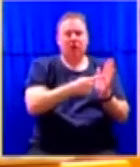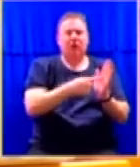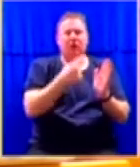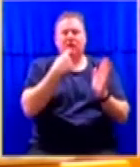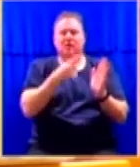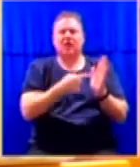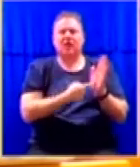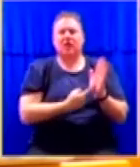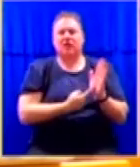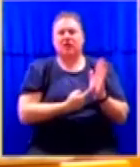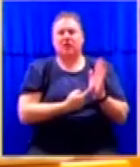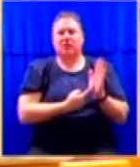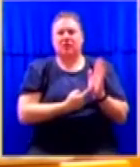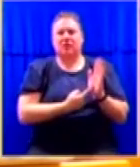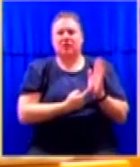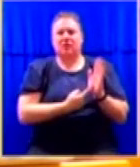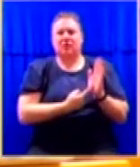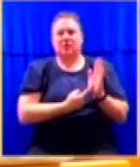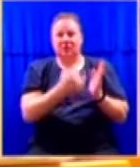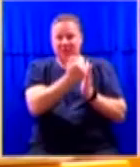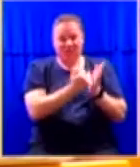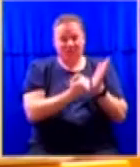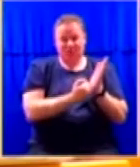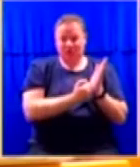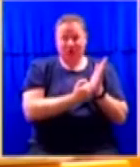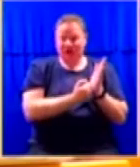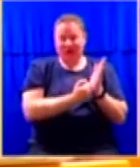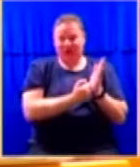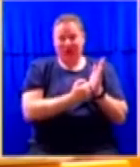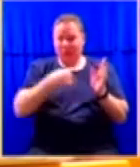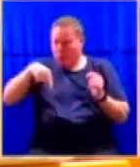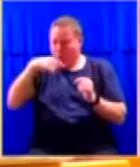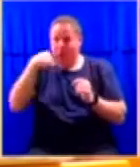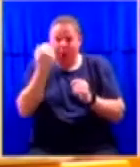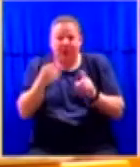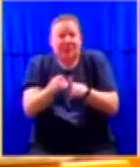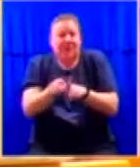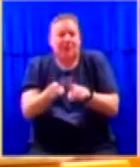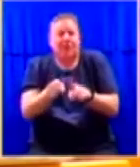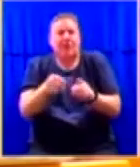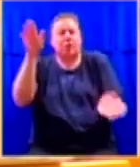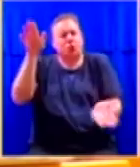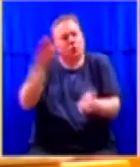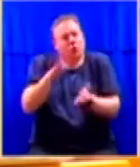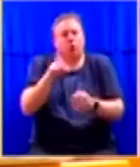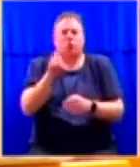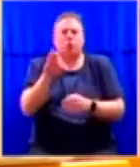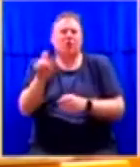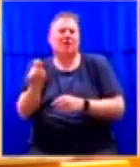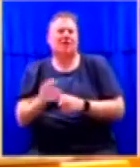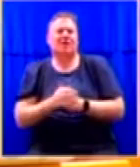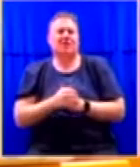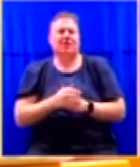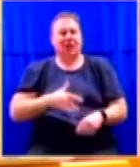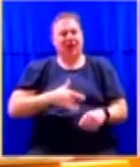like an instruction from them. It's what we want to do, to reduce our debt. And also to live within